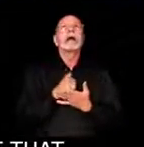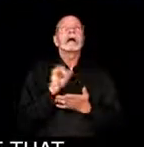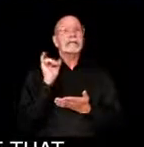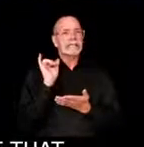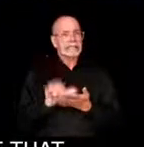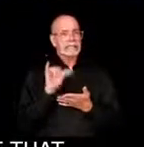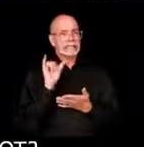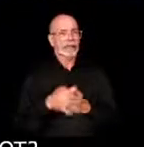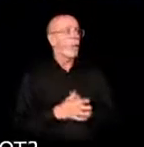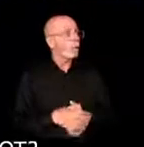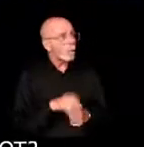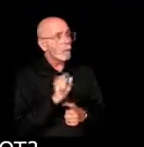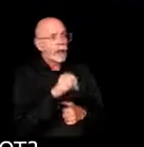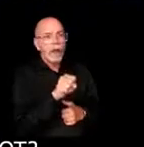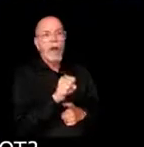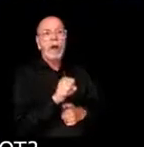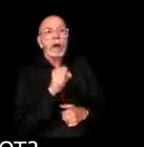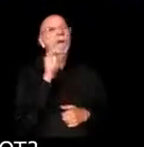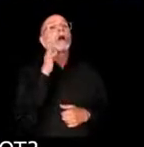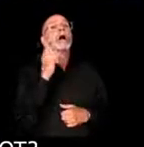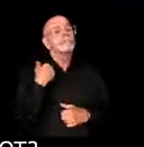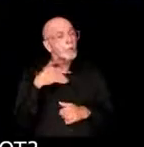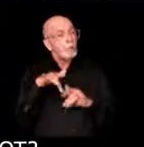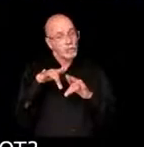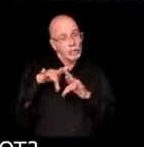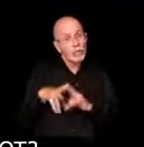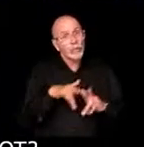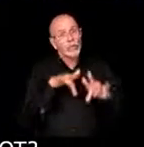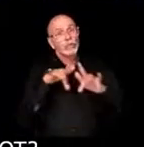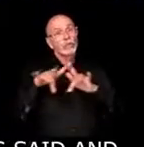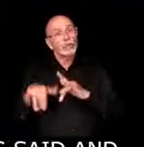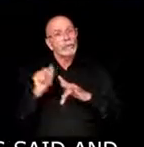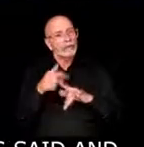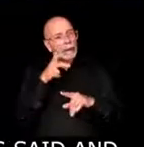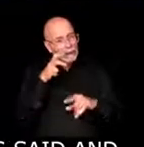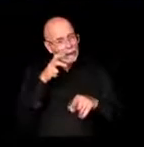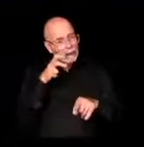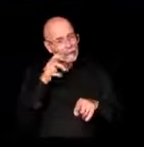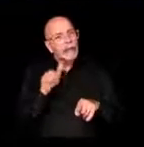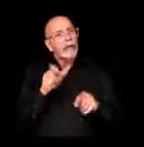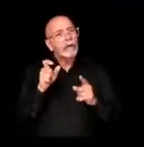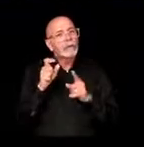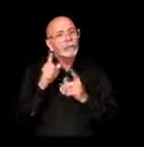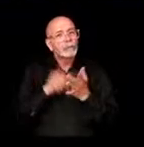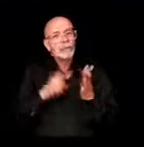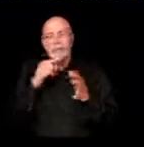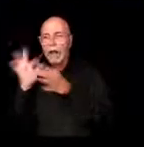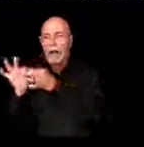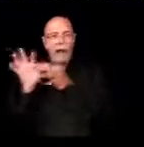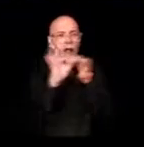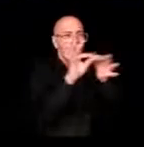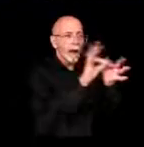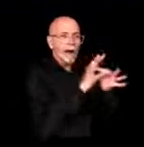absolutely no doubt what was said and how it was said, yes. Right. And who's Dan Bryan?